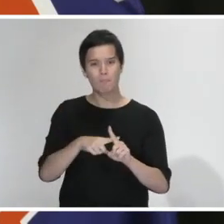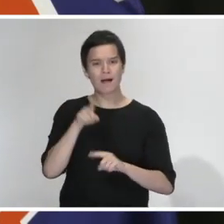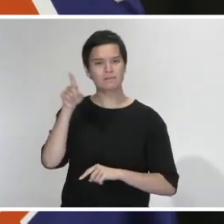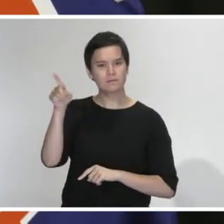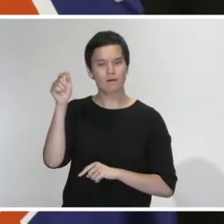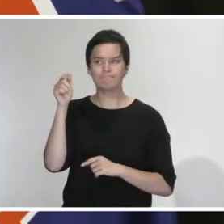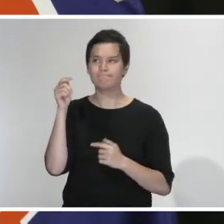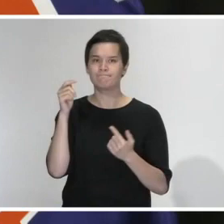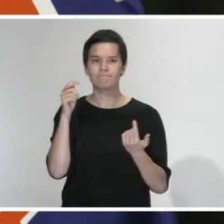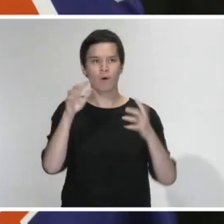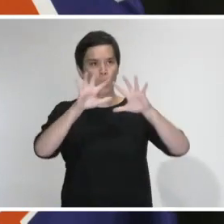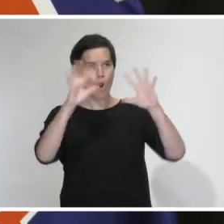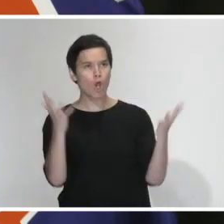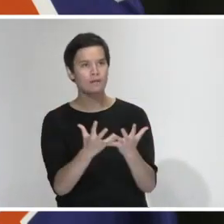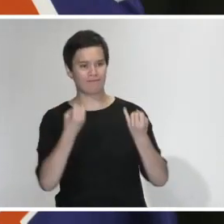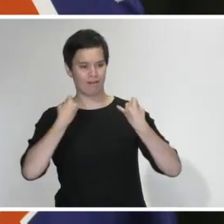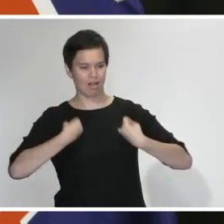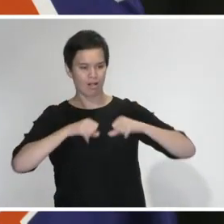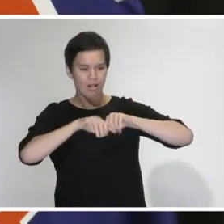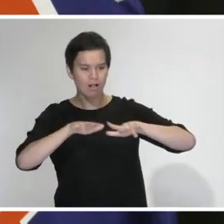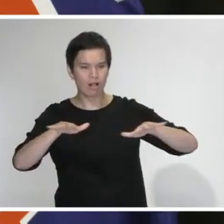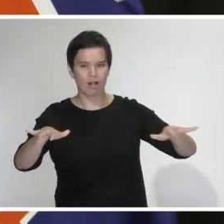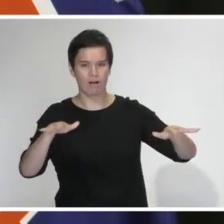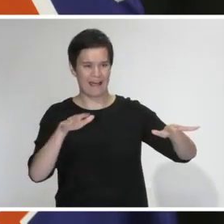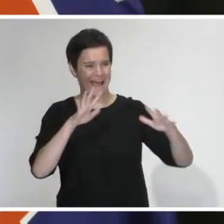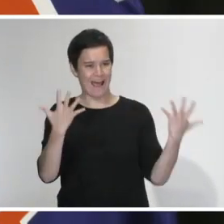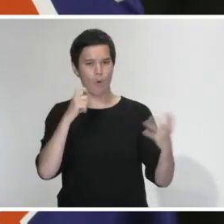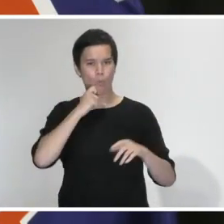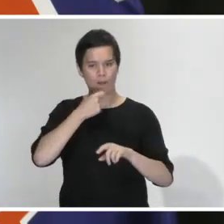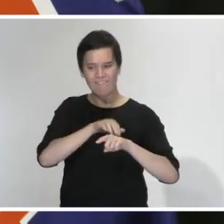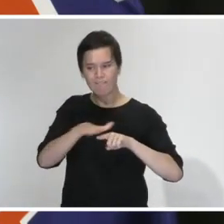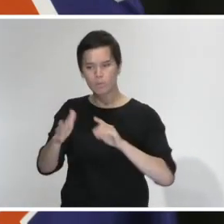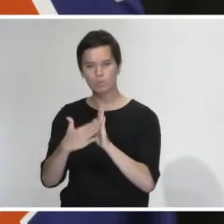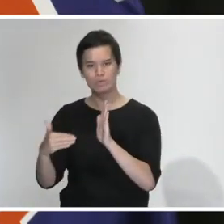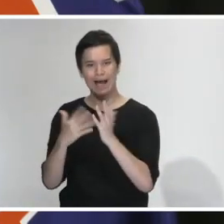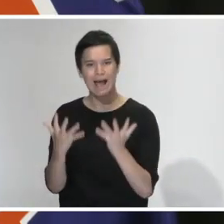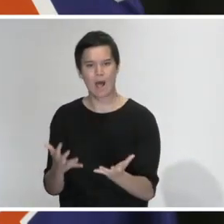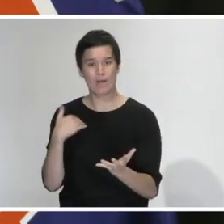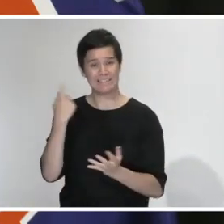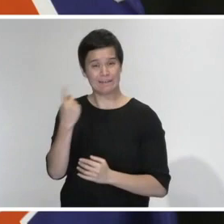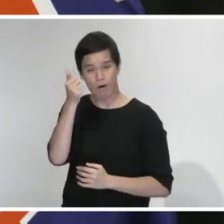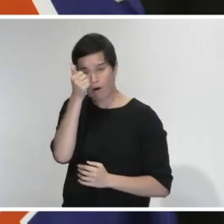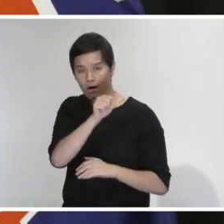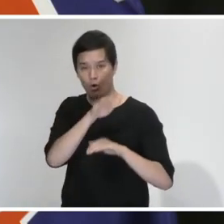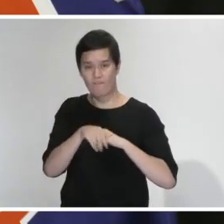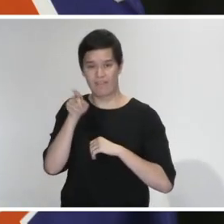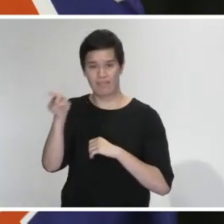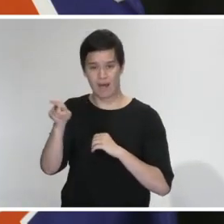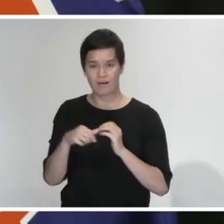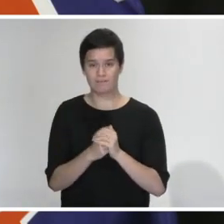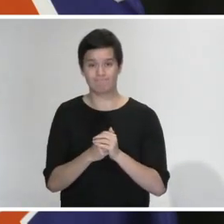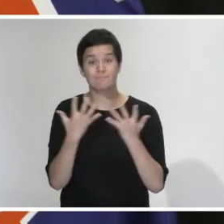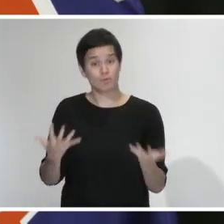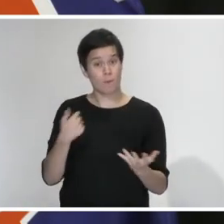nature of this global pandemic and what it means here in New Zealand. Simply put I determined